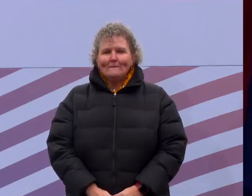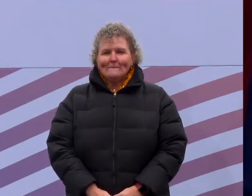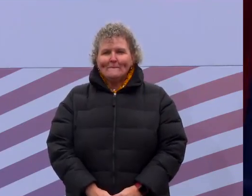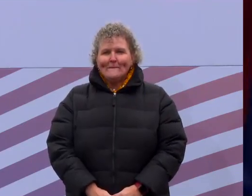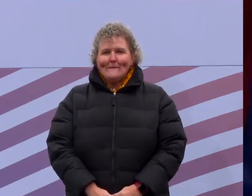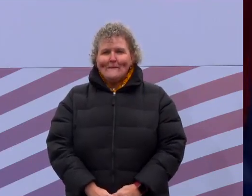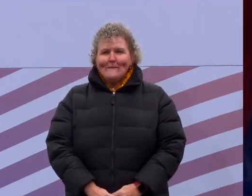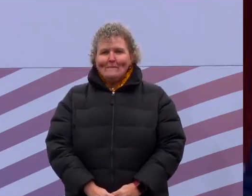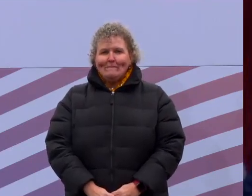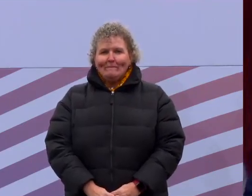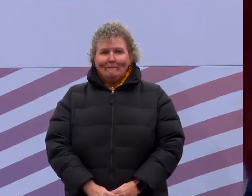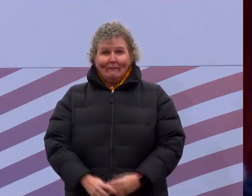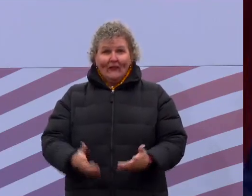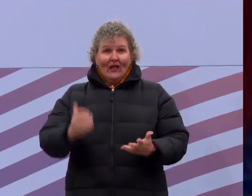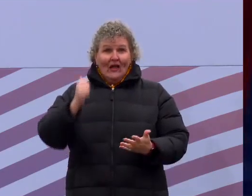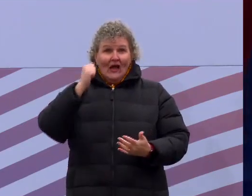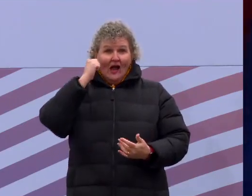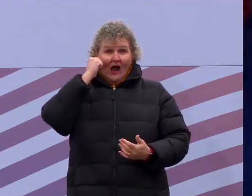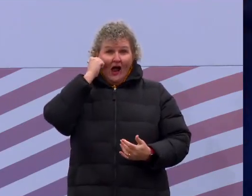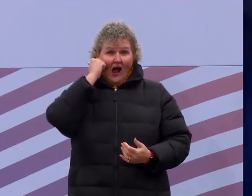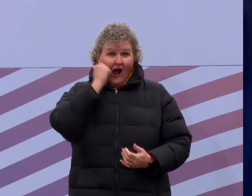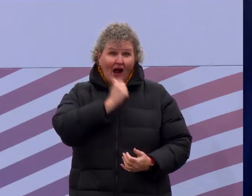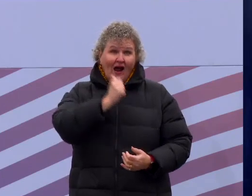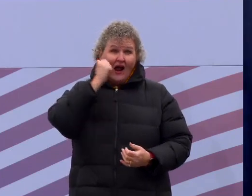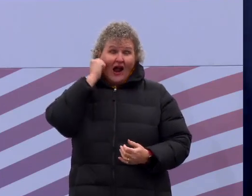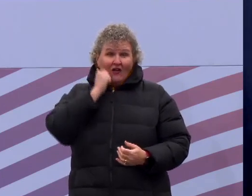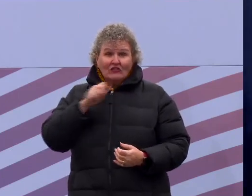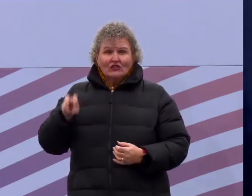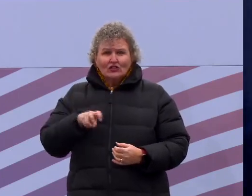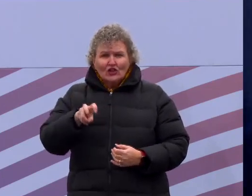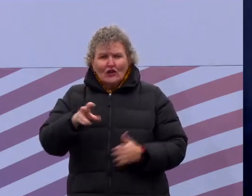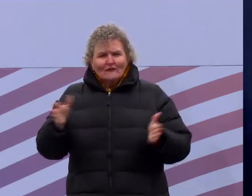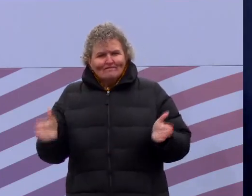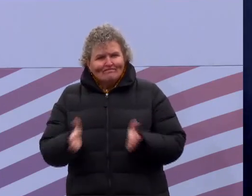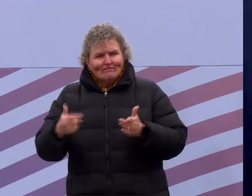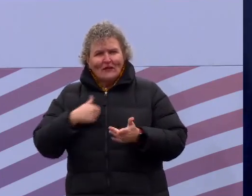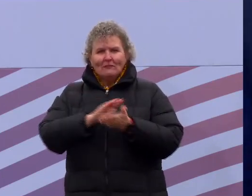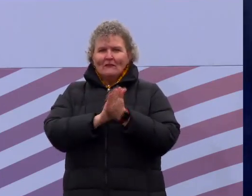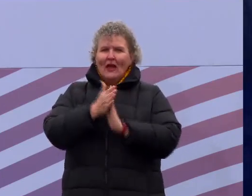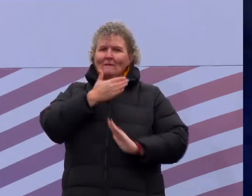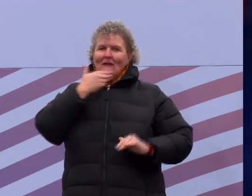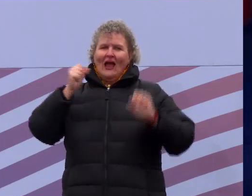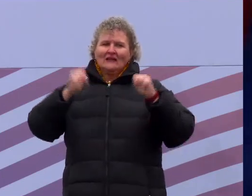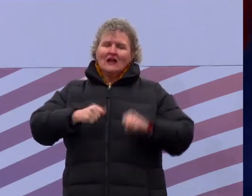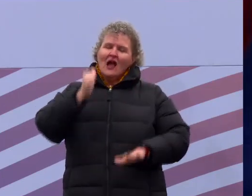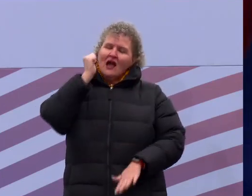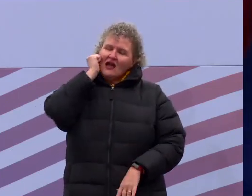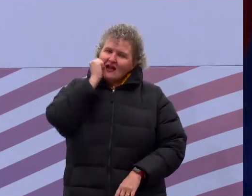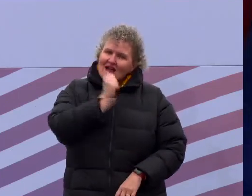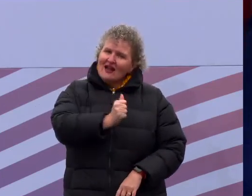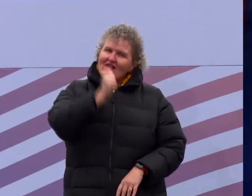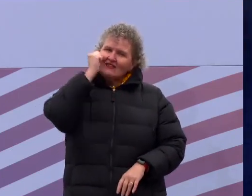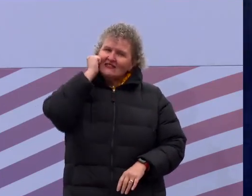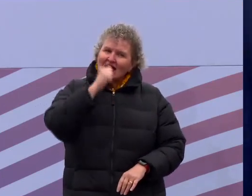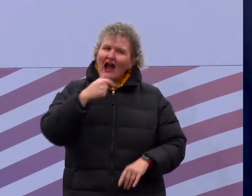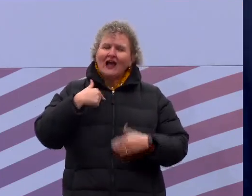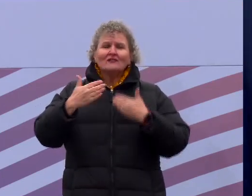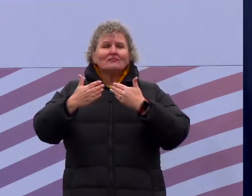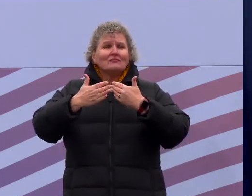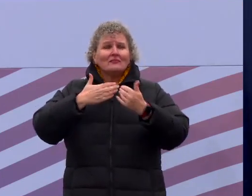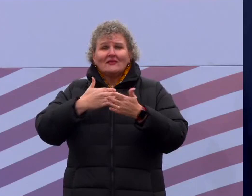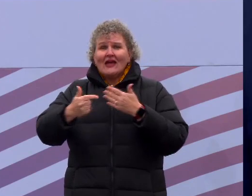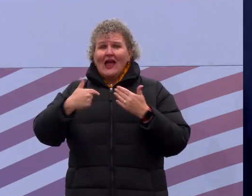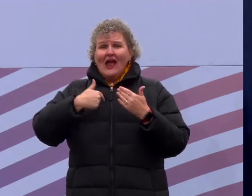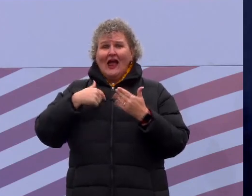Every day, she pushes me to be the best version of myself, day in and day out, whether as an elected official